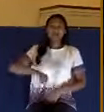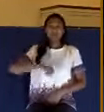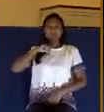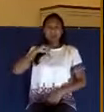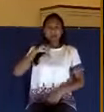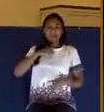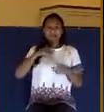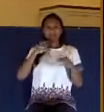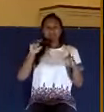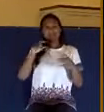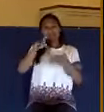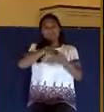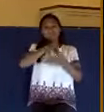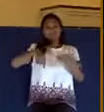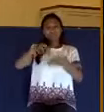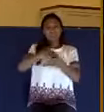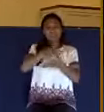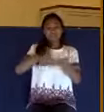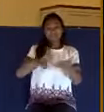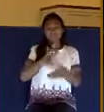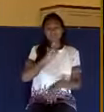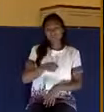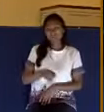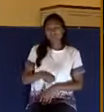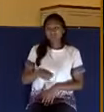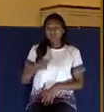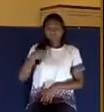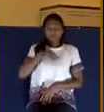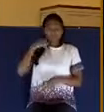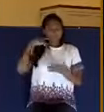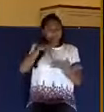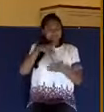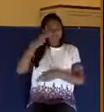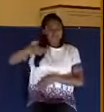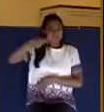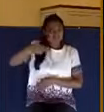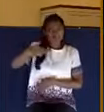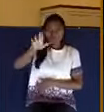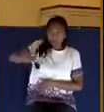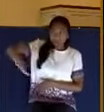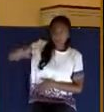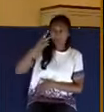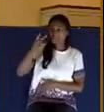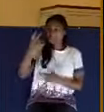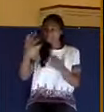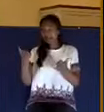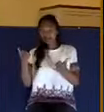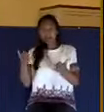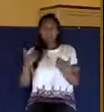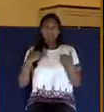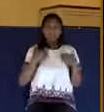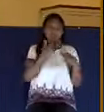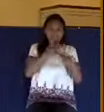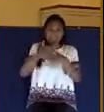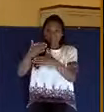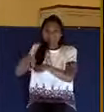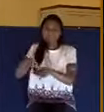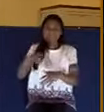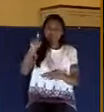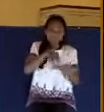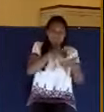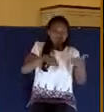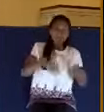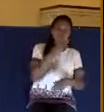it all over. You'll see it all throughout history. Racism and prejudice and discrimination. We see it between Jews and Gentiles, between